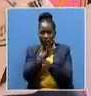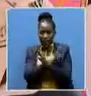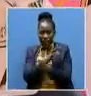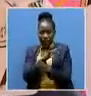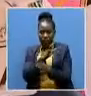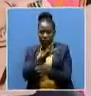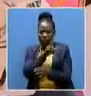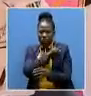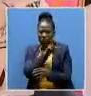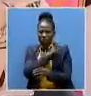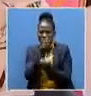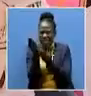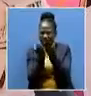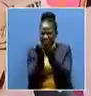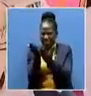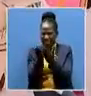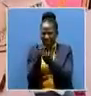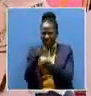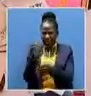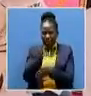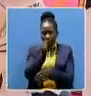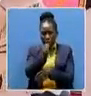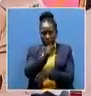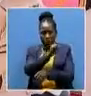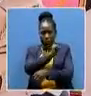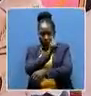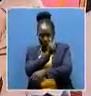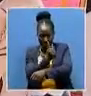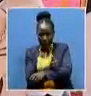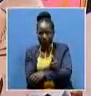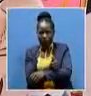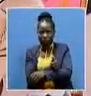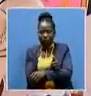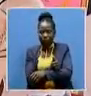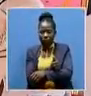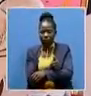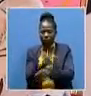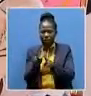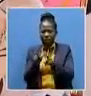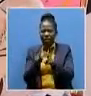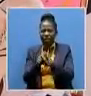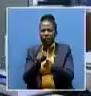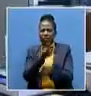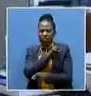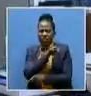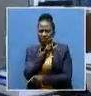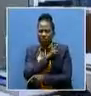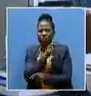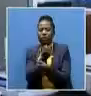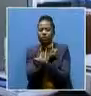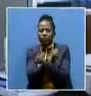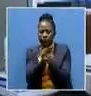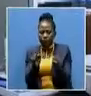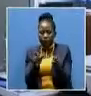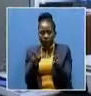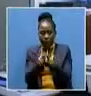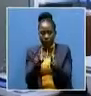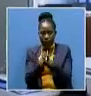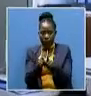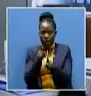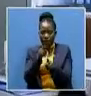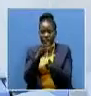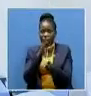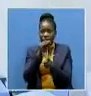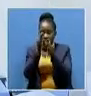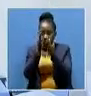implored its officers not to abuse their authority pertaining to the issuance of police bonds. Spokesperson Esther Katongo